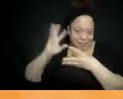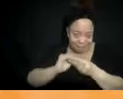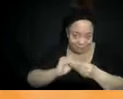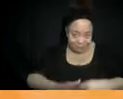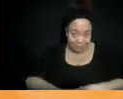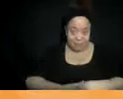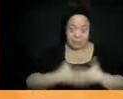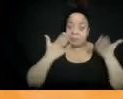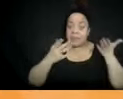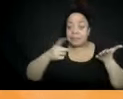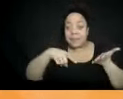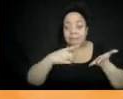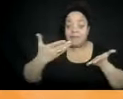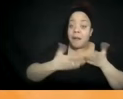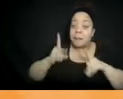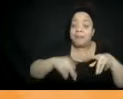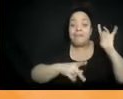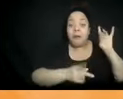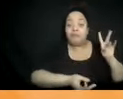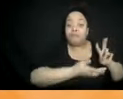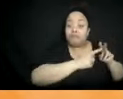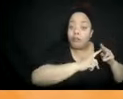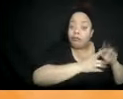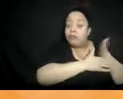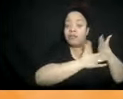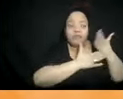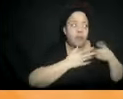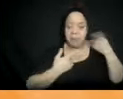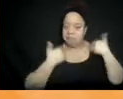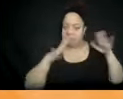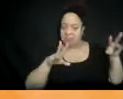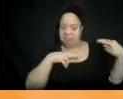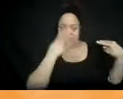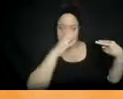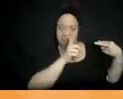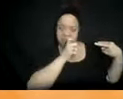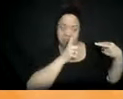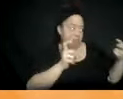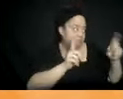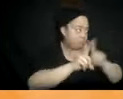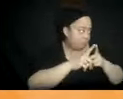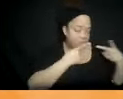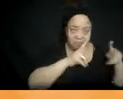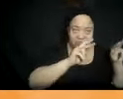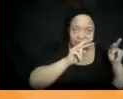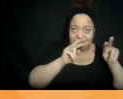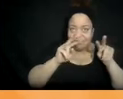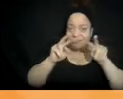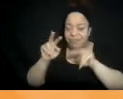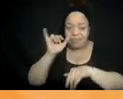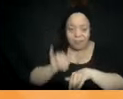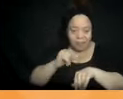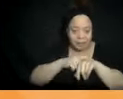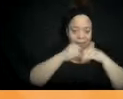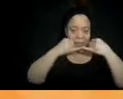and together you can tour the timeline, talk while you're doing that, you take 15 minutes or so and have those conversations.